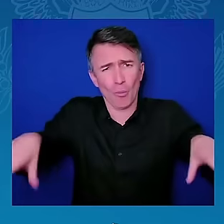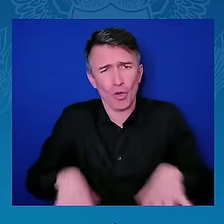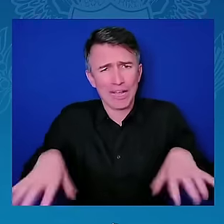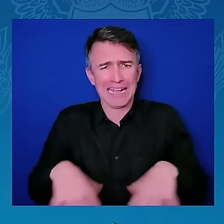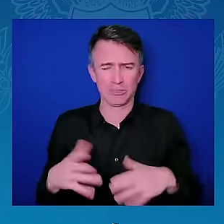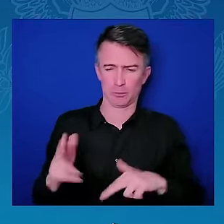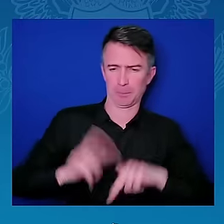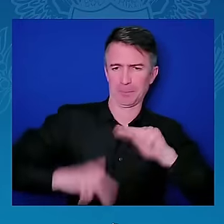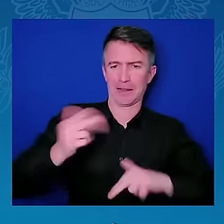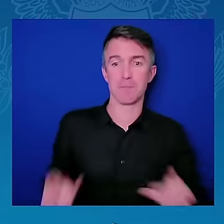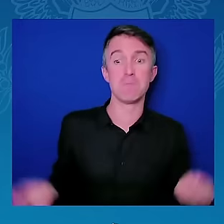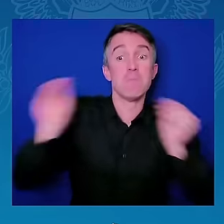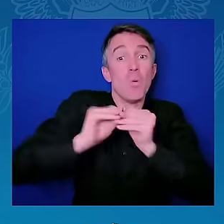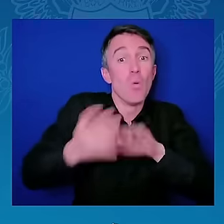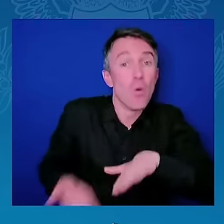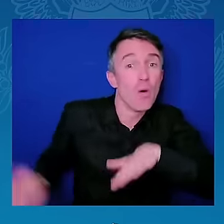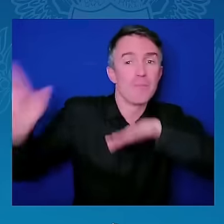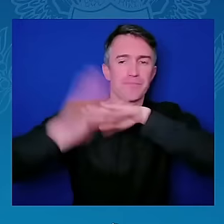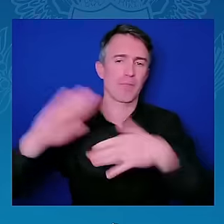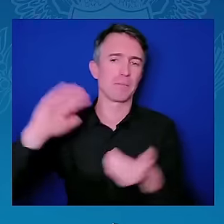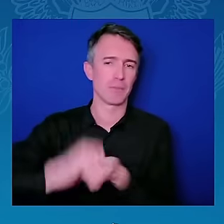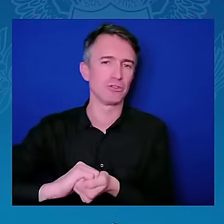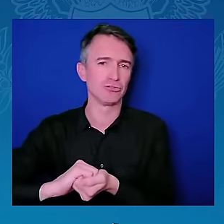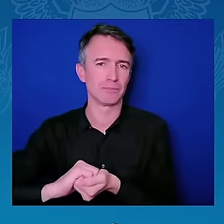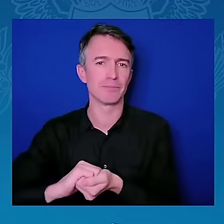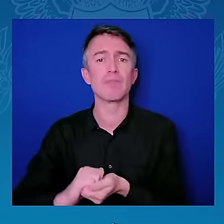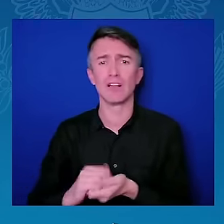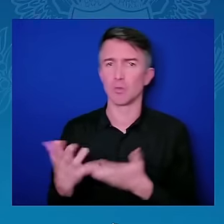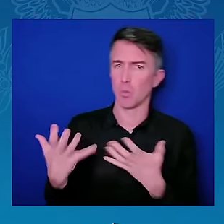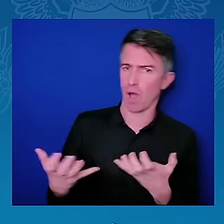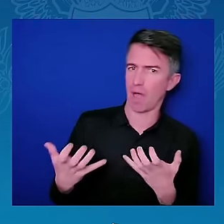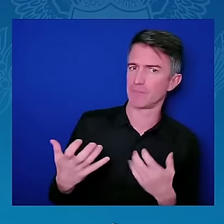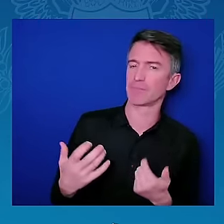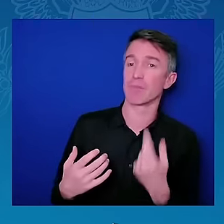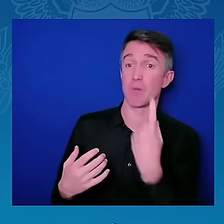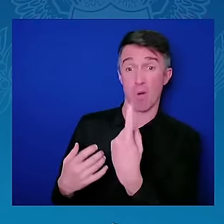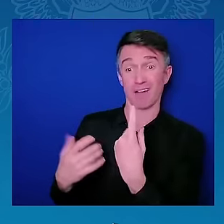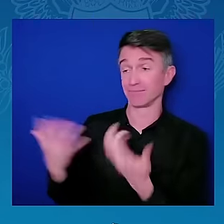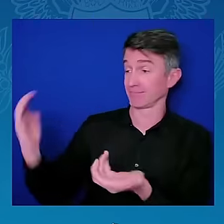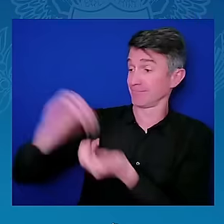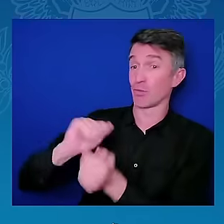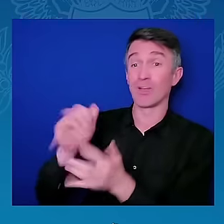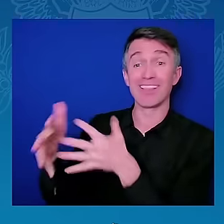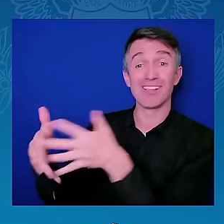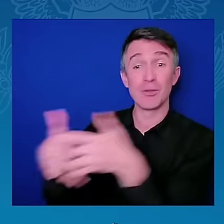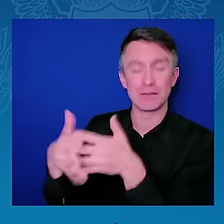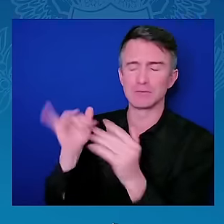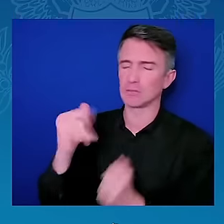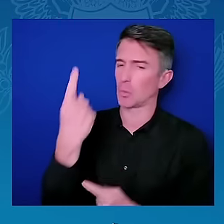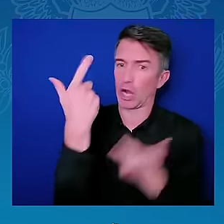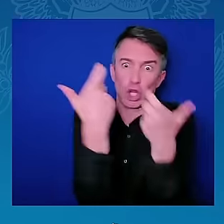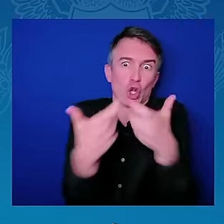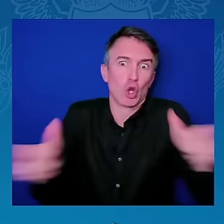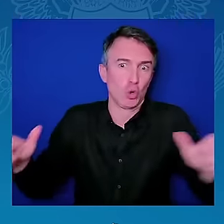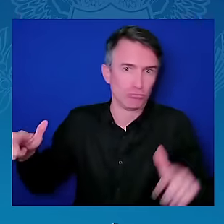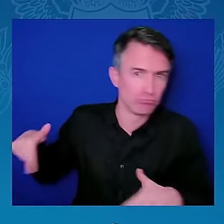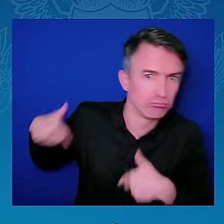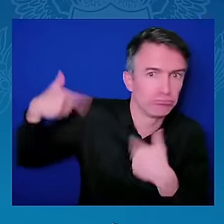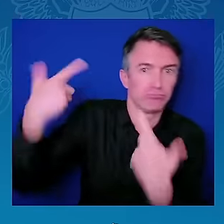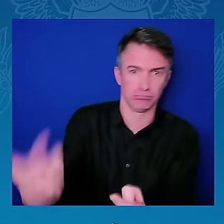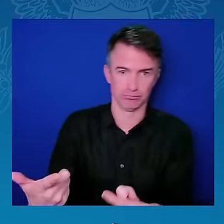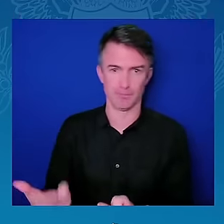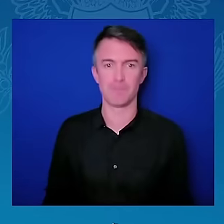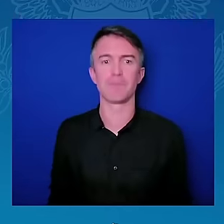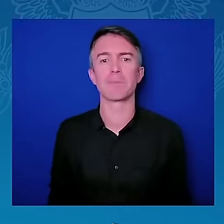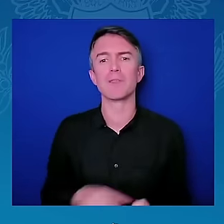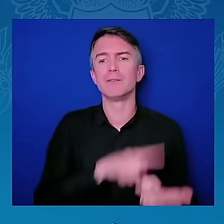But we must also think outside aid. And the place to think is about investment. And when you are thinking